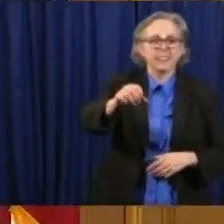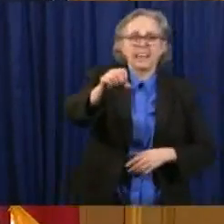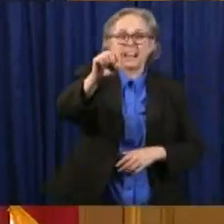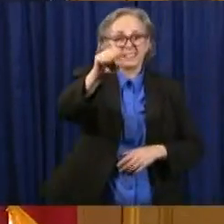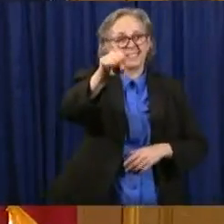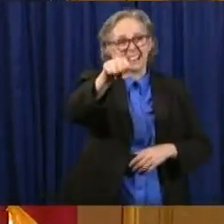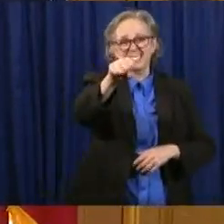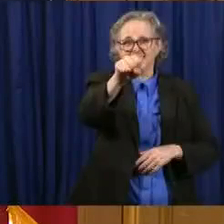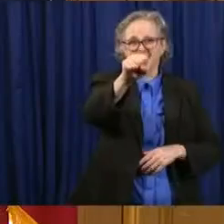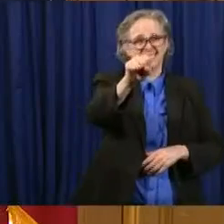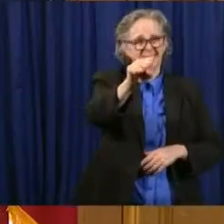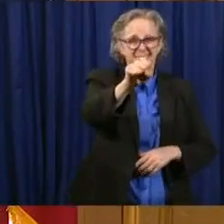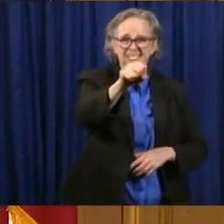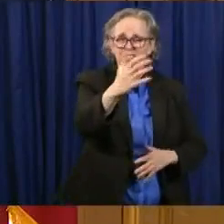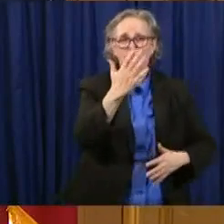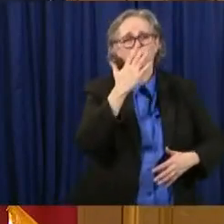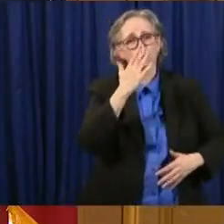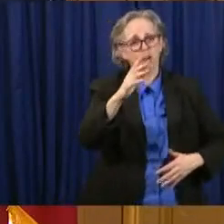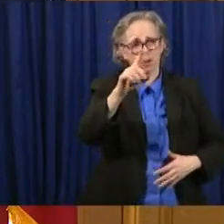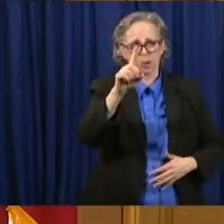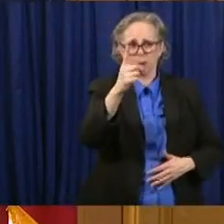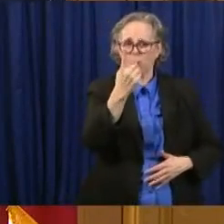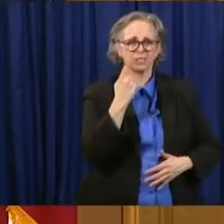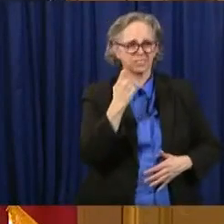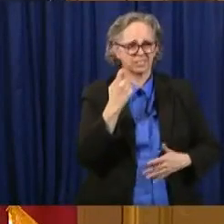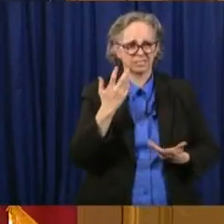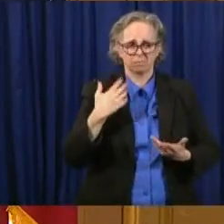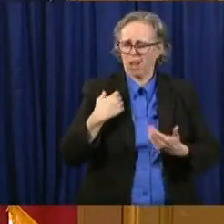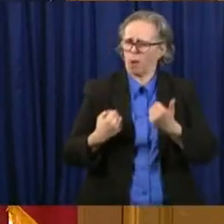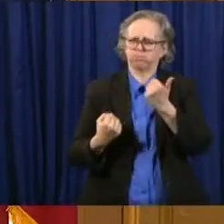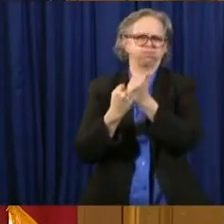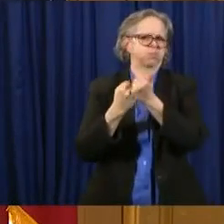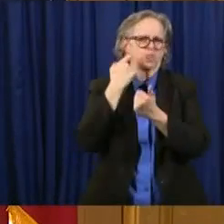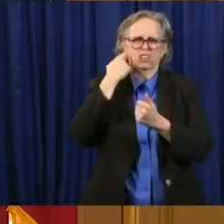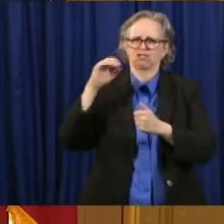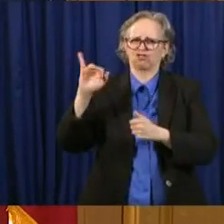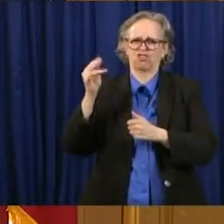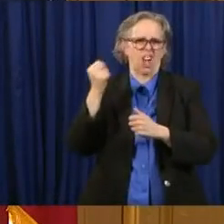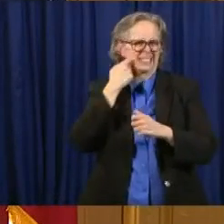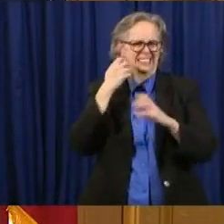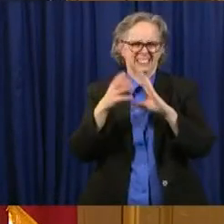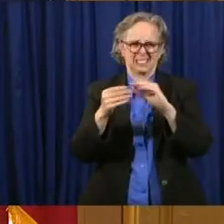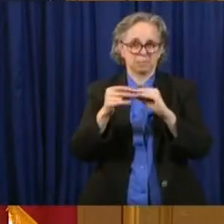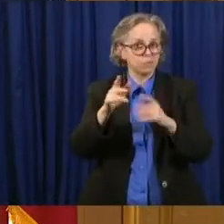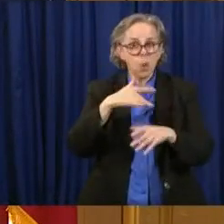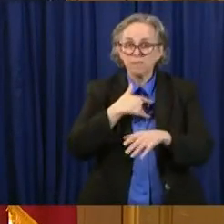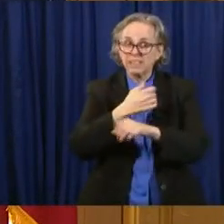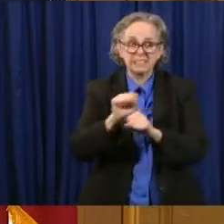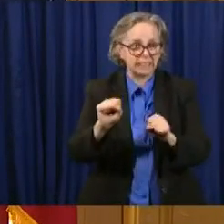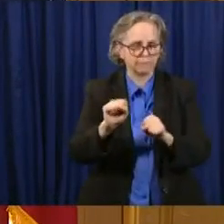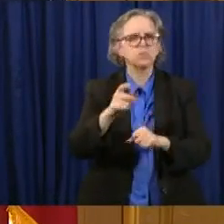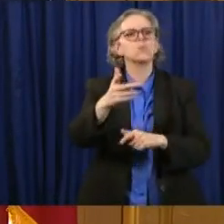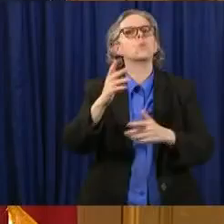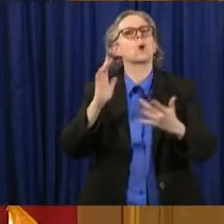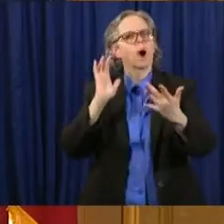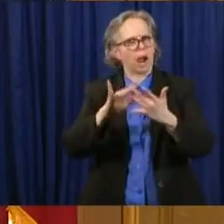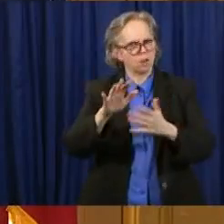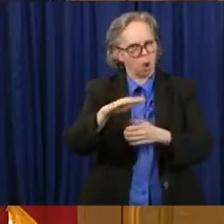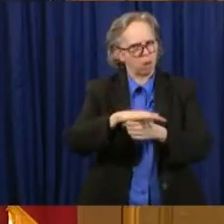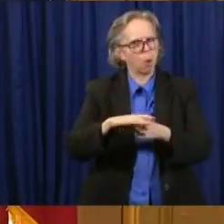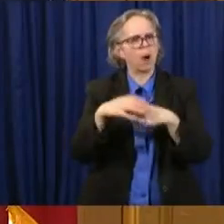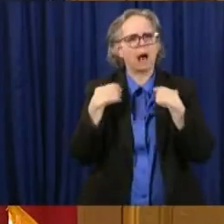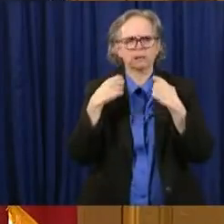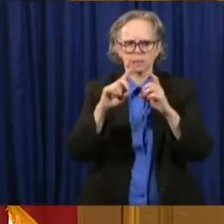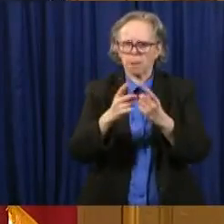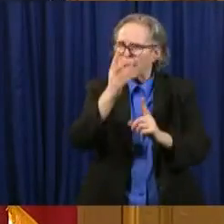reemphasize what John said. If someone does not feel safe in their workplace, they should report that, uh, as we move forward and,